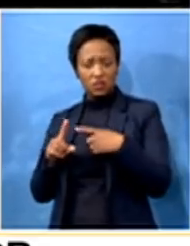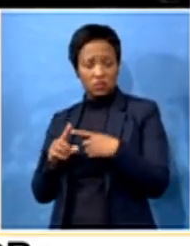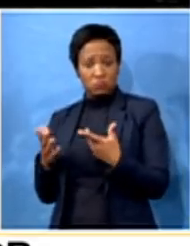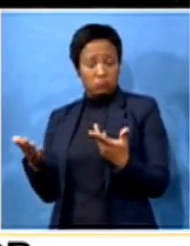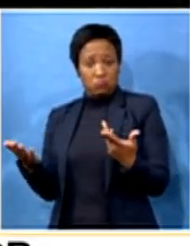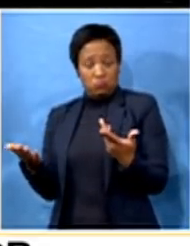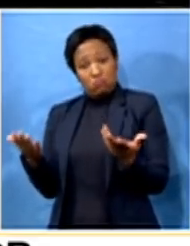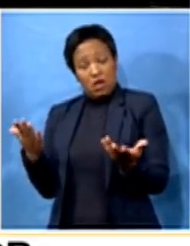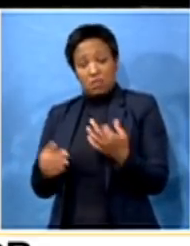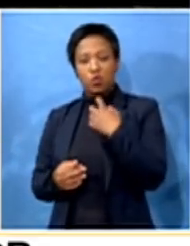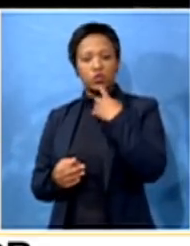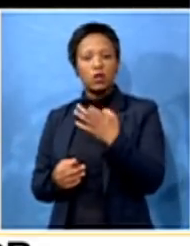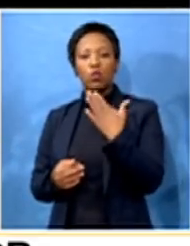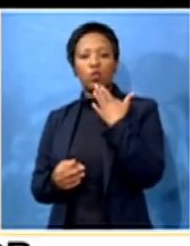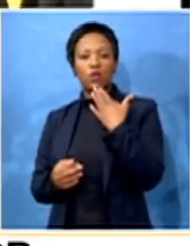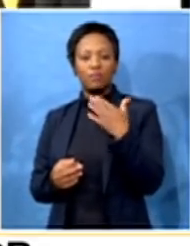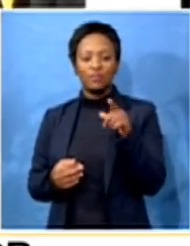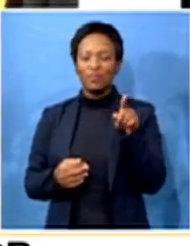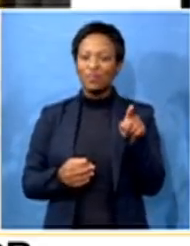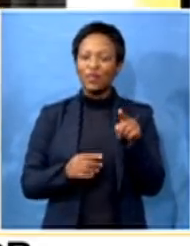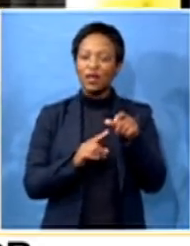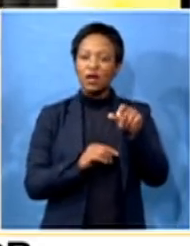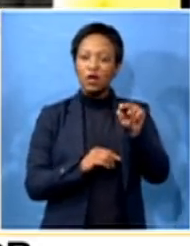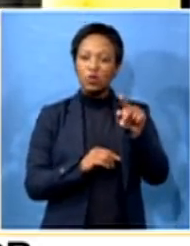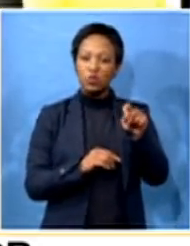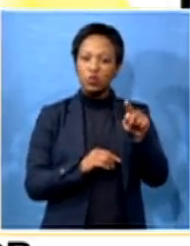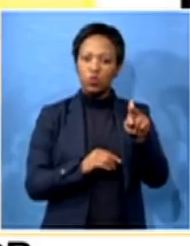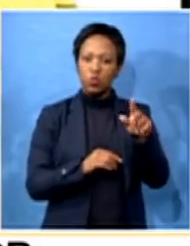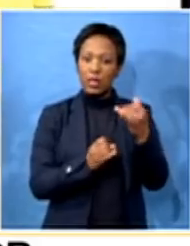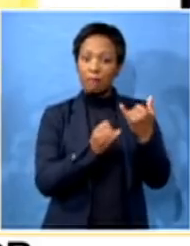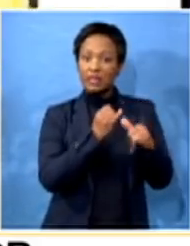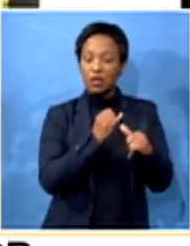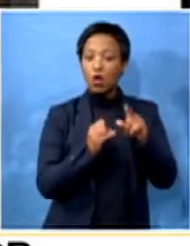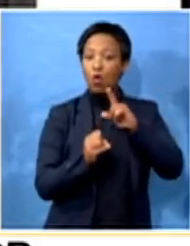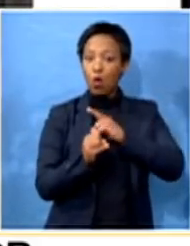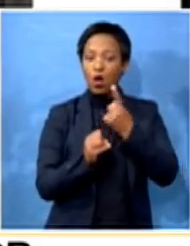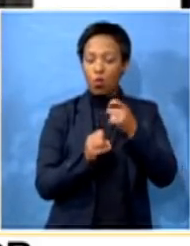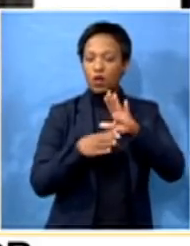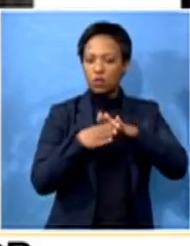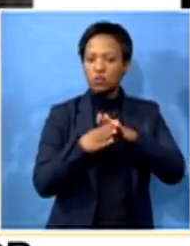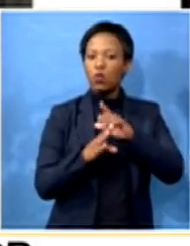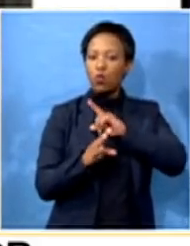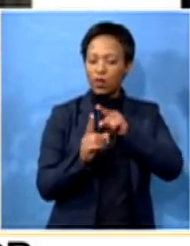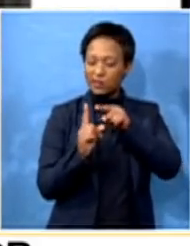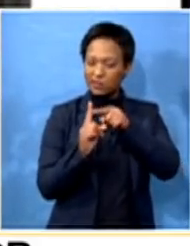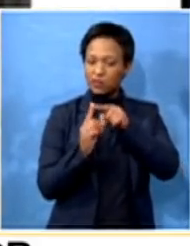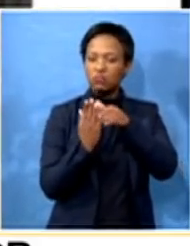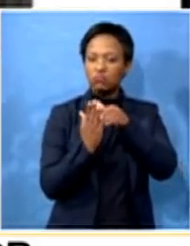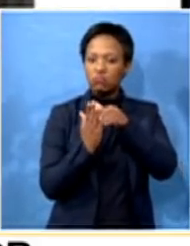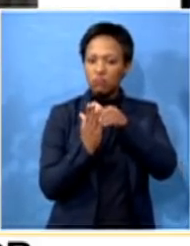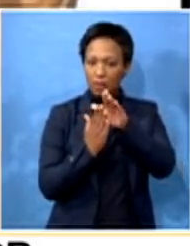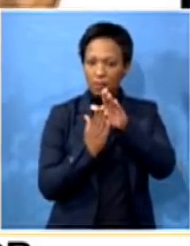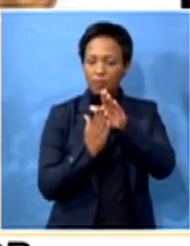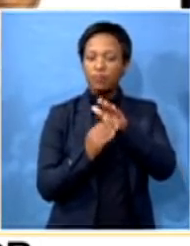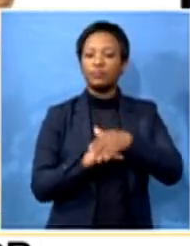saying that Mr. Ntuli was mistaken, was certainly one of the reasons why you actually deployed, Ms.